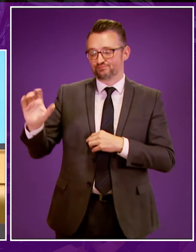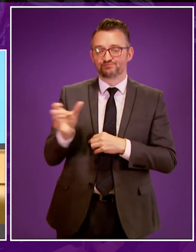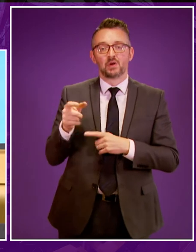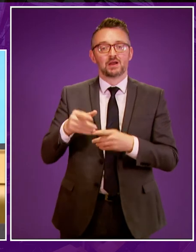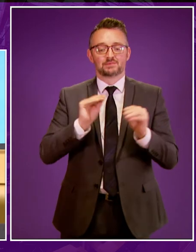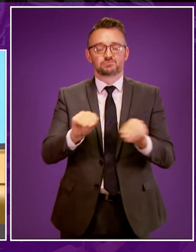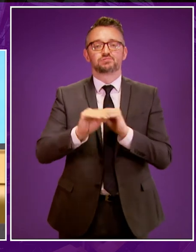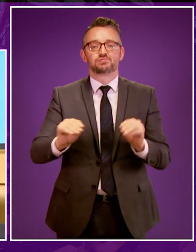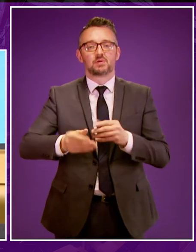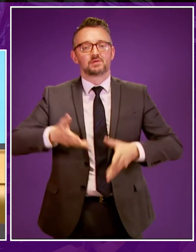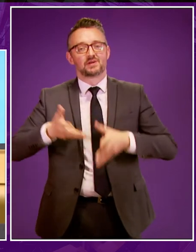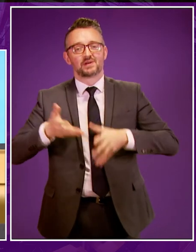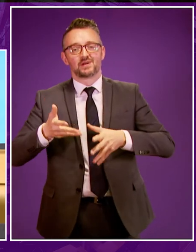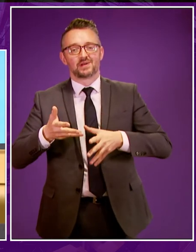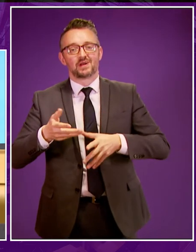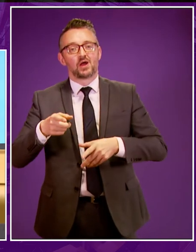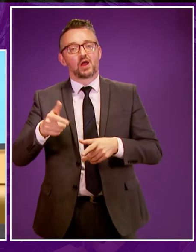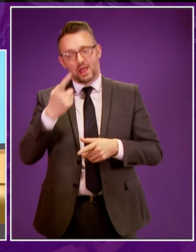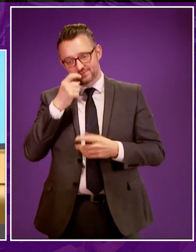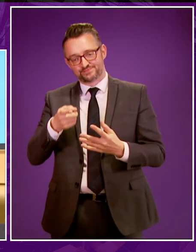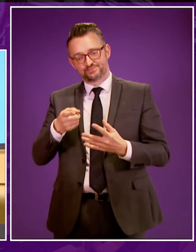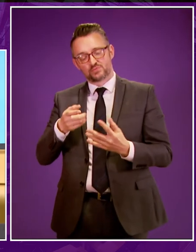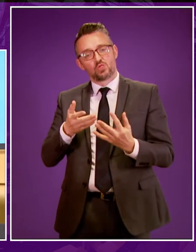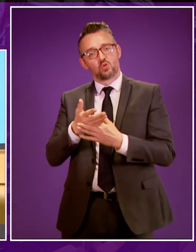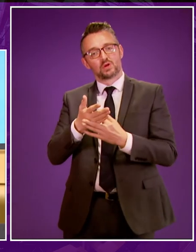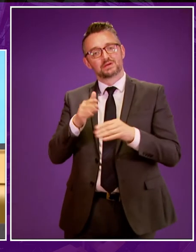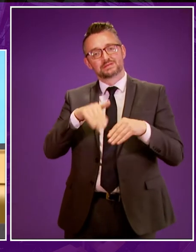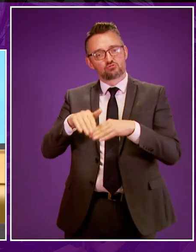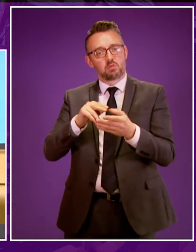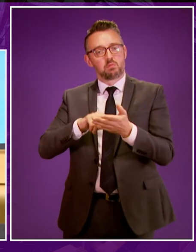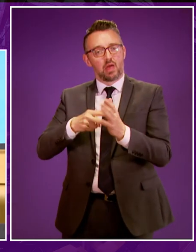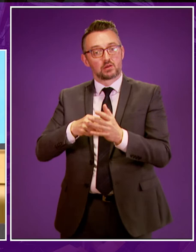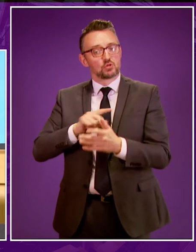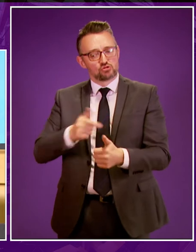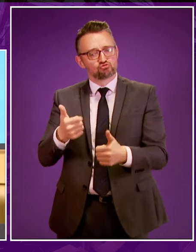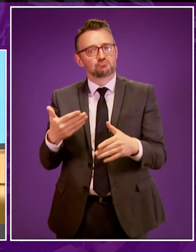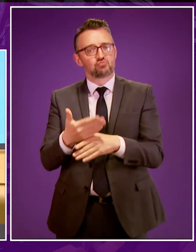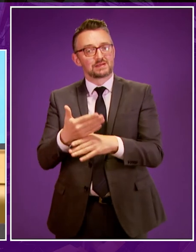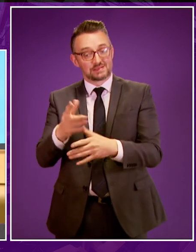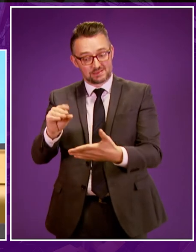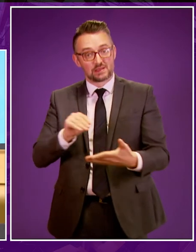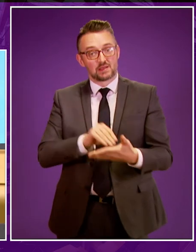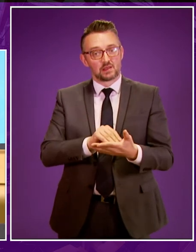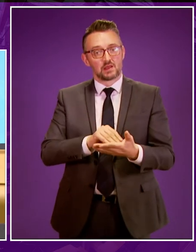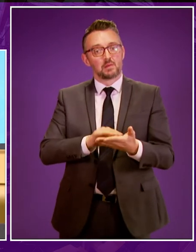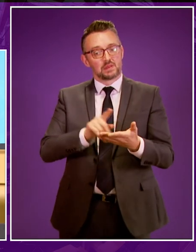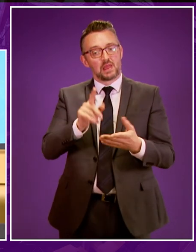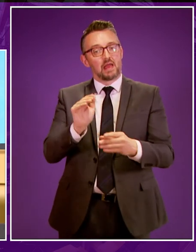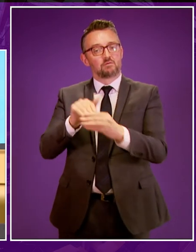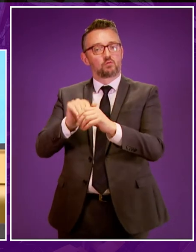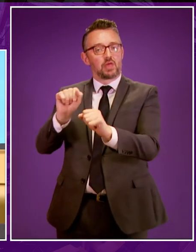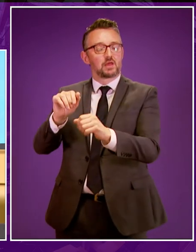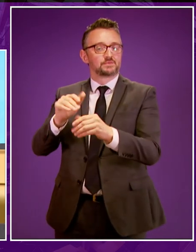and given his reference to local plans does he feel that that would be good practice and is that something that could be included in these local plans that he referred to?